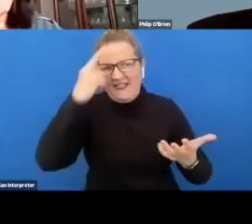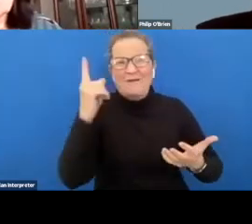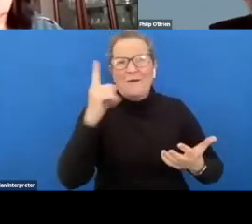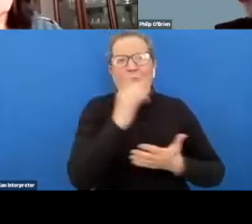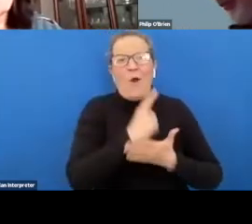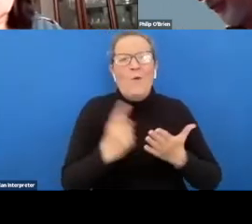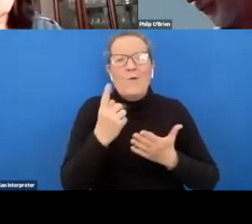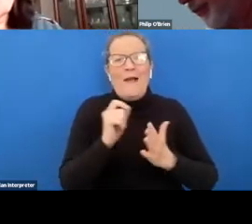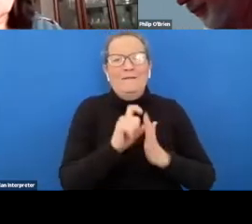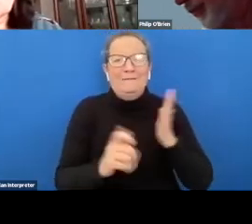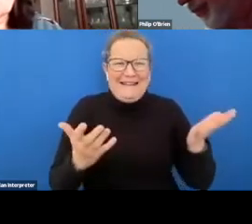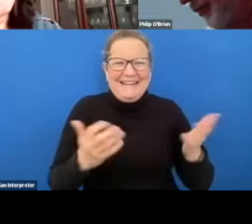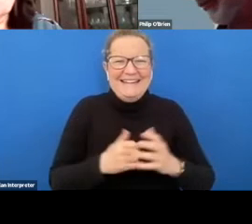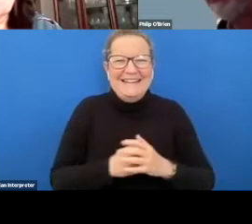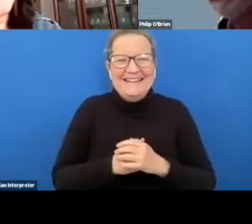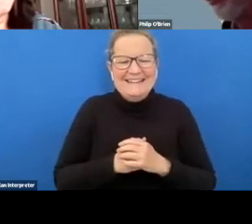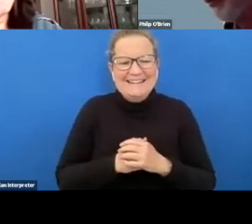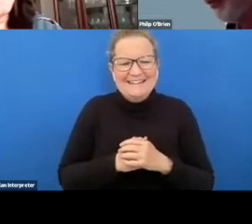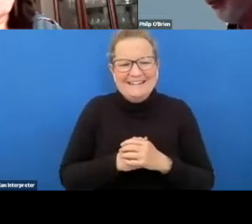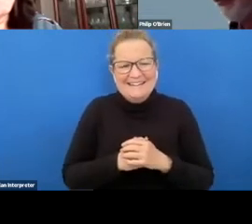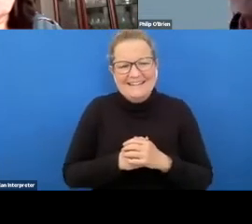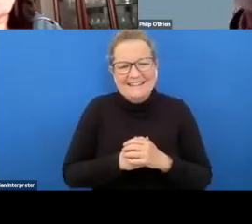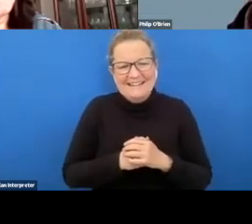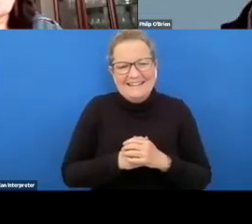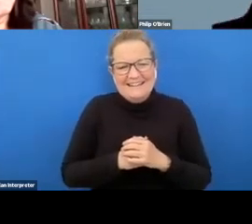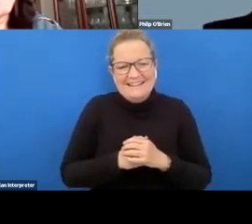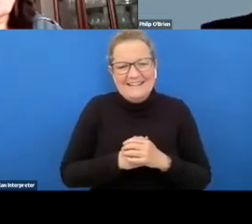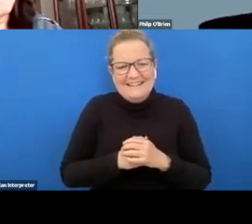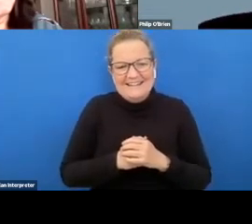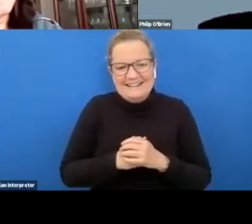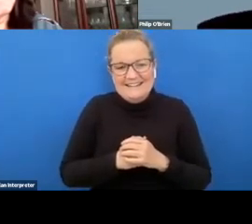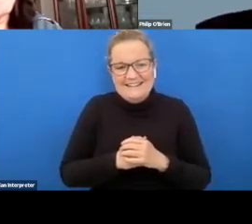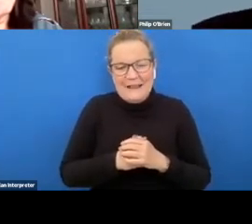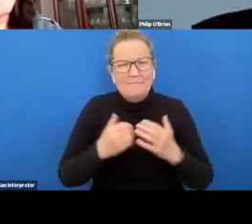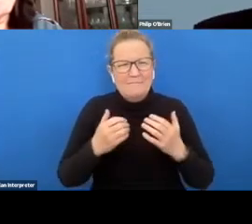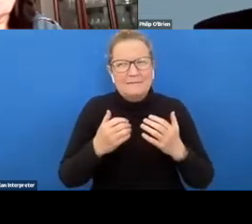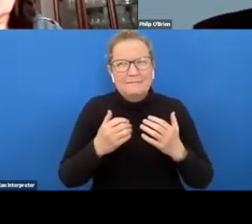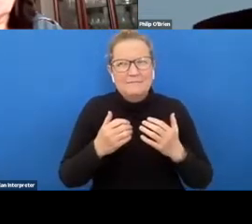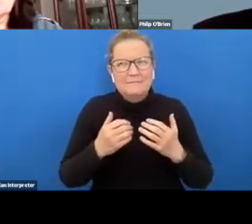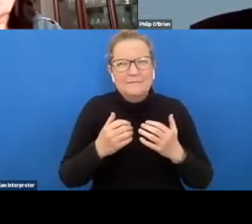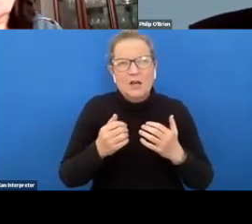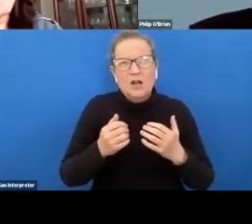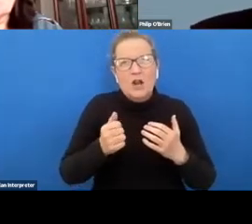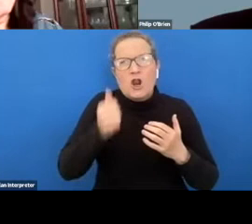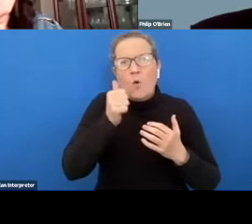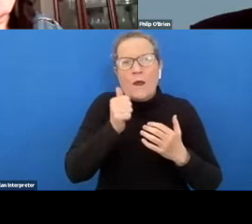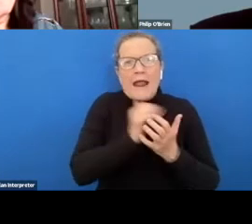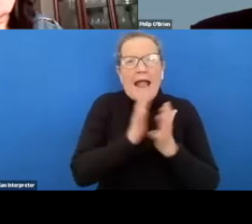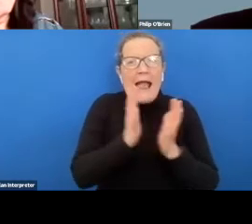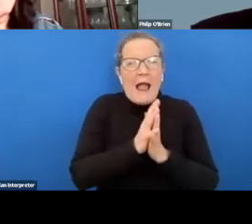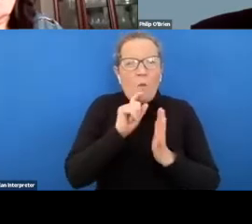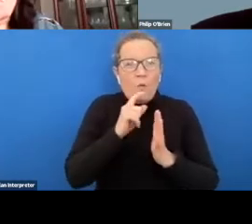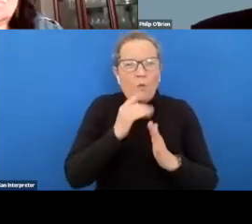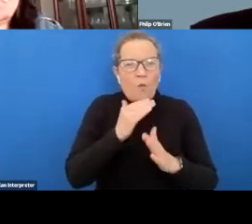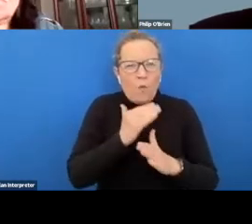with a disability but um you know having a um an idea of how it could work if they were to go part